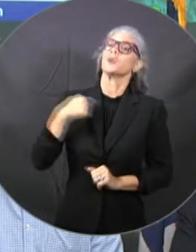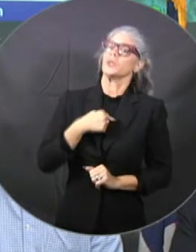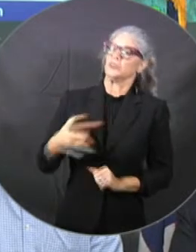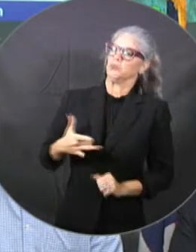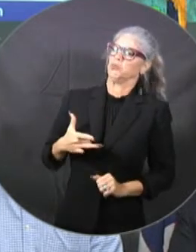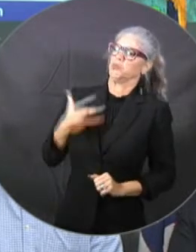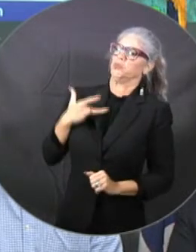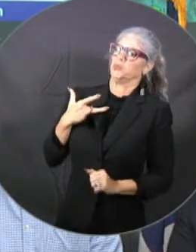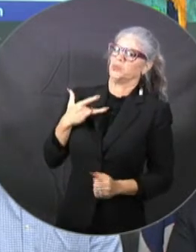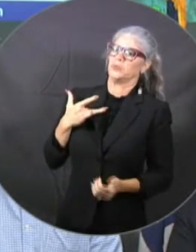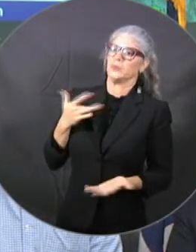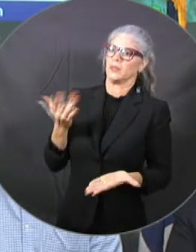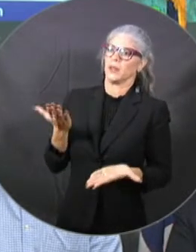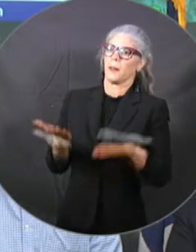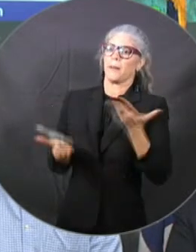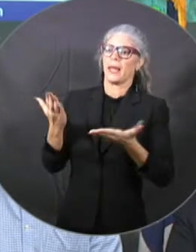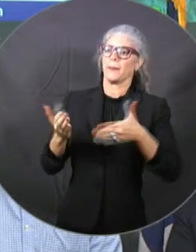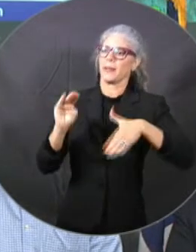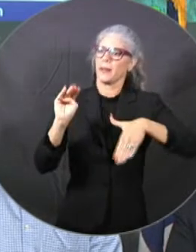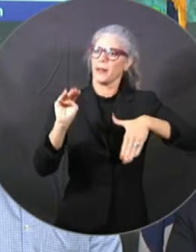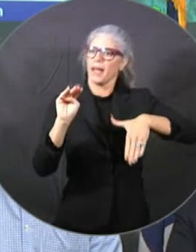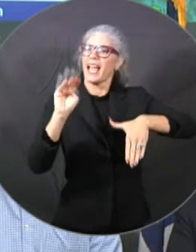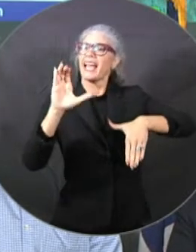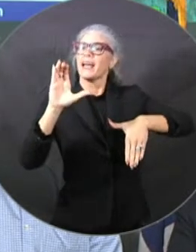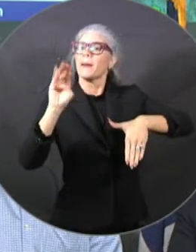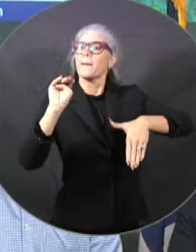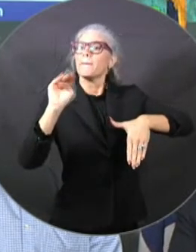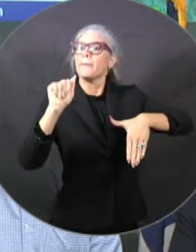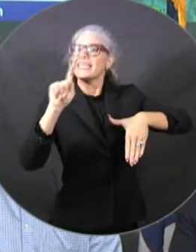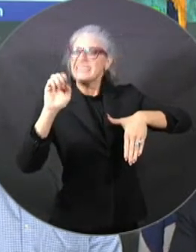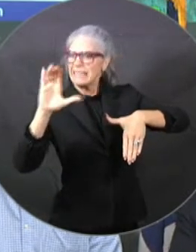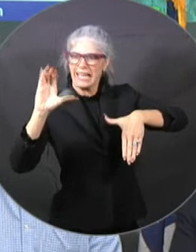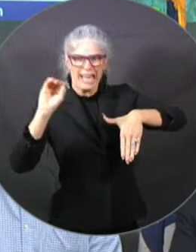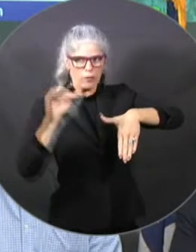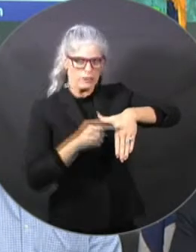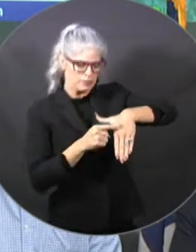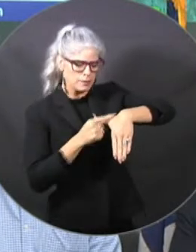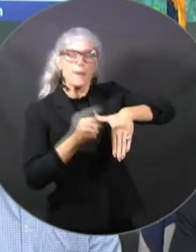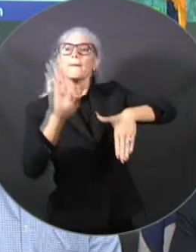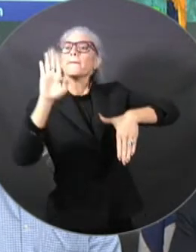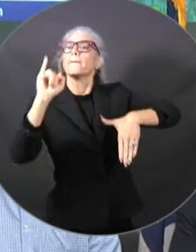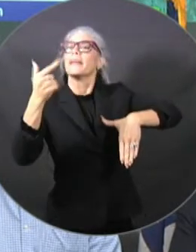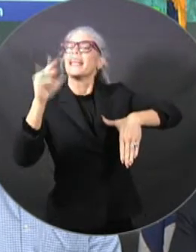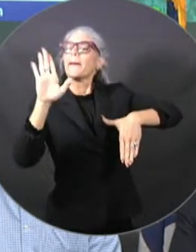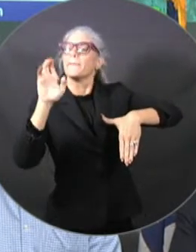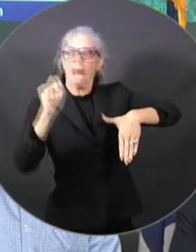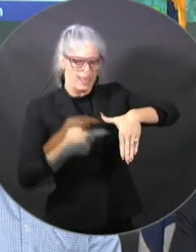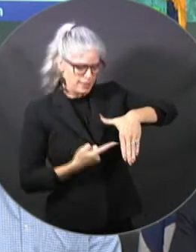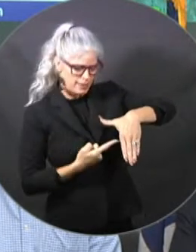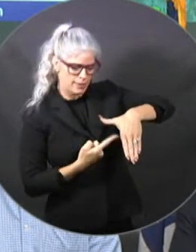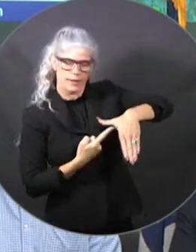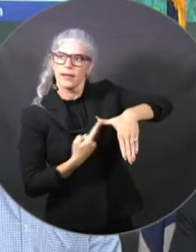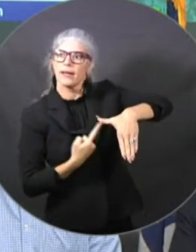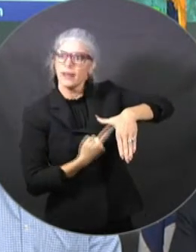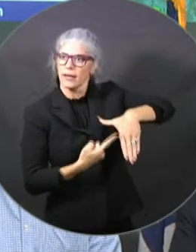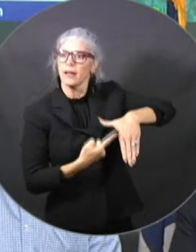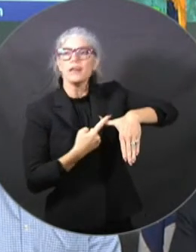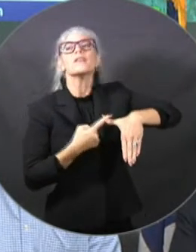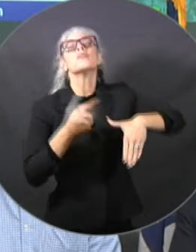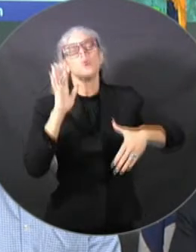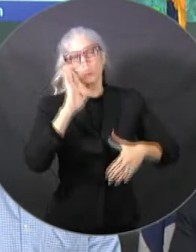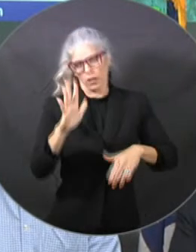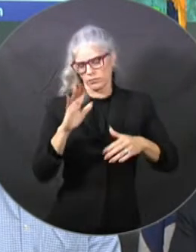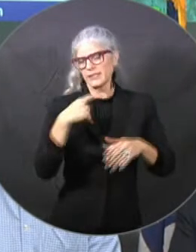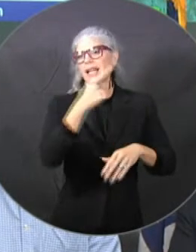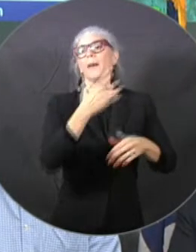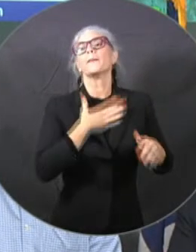Bend. Keep in mind, if you're told to evacuate, you do not need to drive hundreds of miles. You do not need to leave